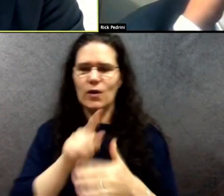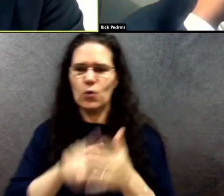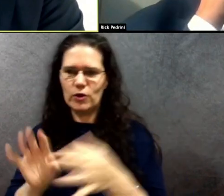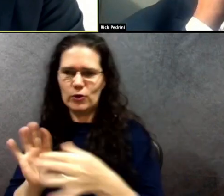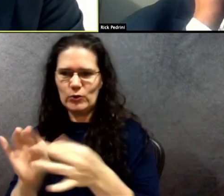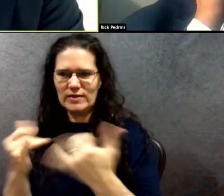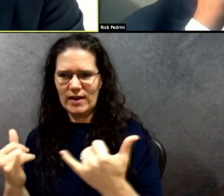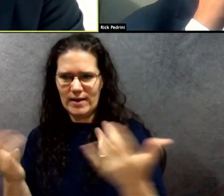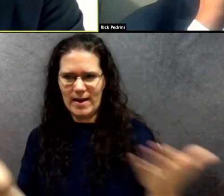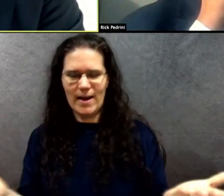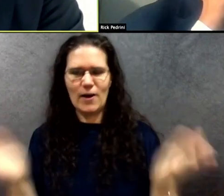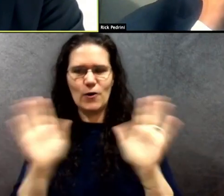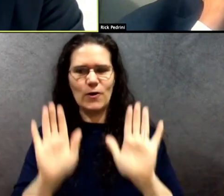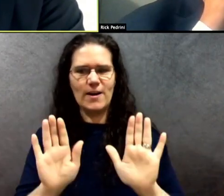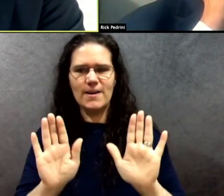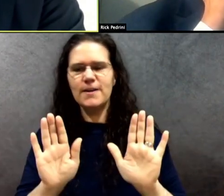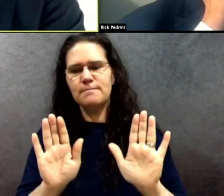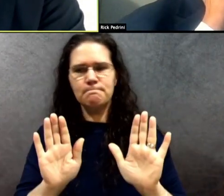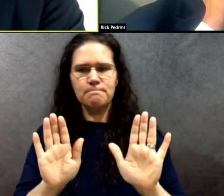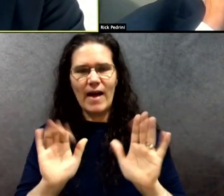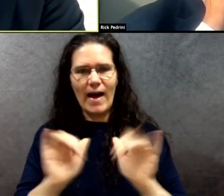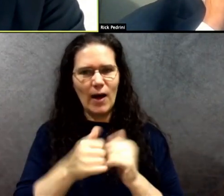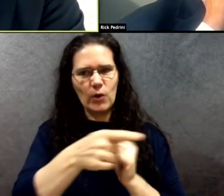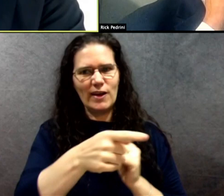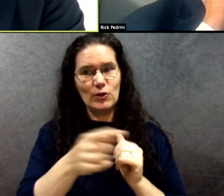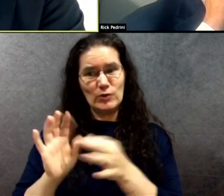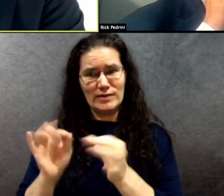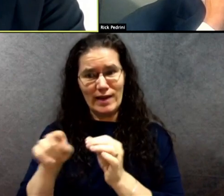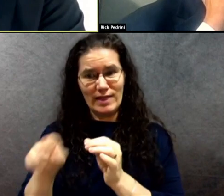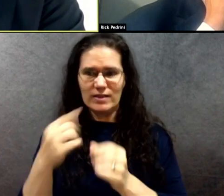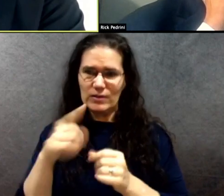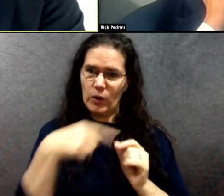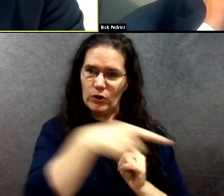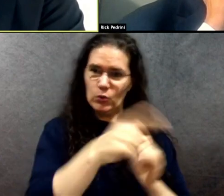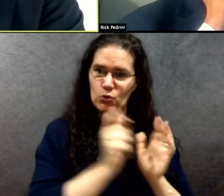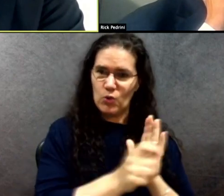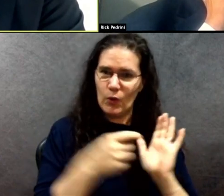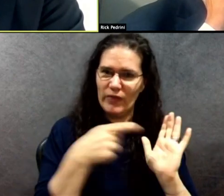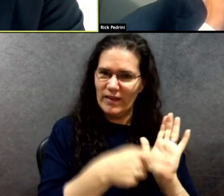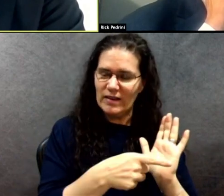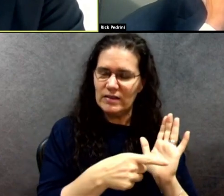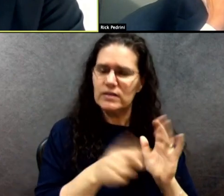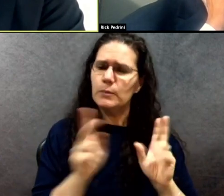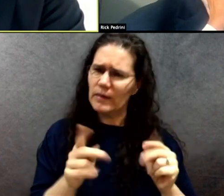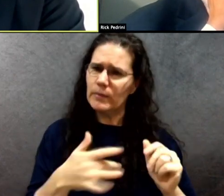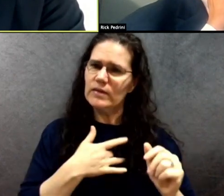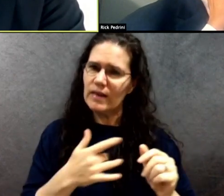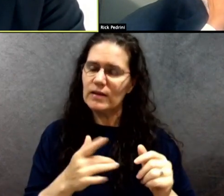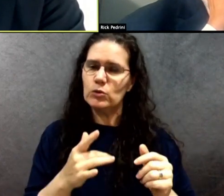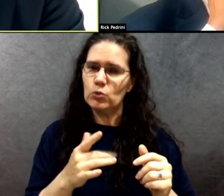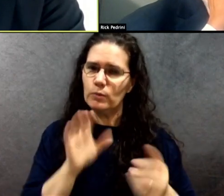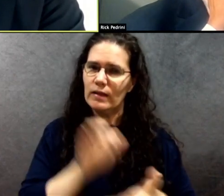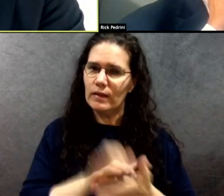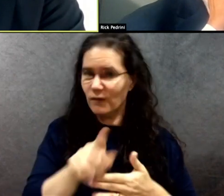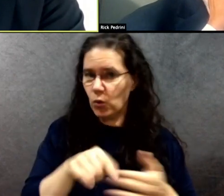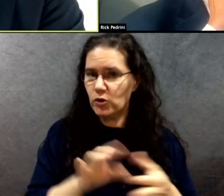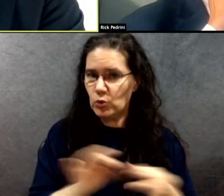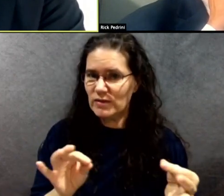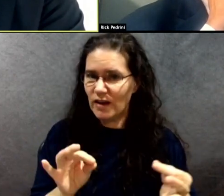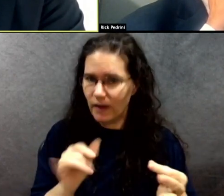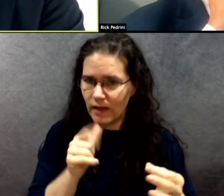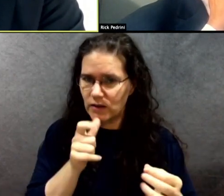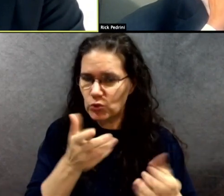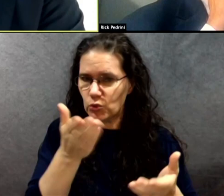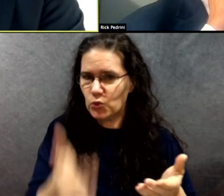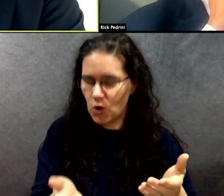how you could, uh, make some of the comments, uh, because people tend to believe that what you say is who you are. Um, so one of it says in